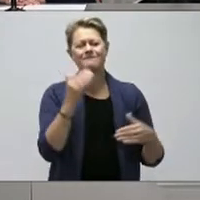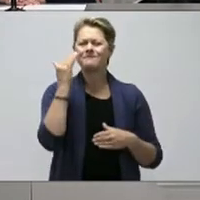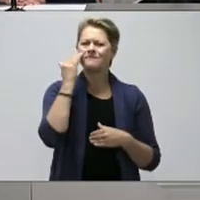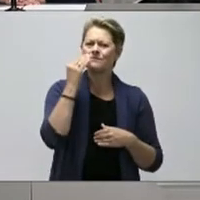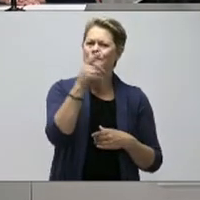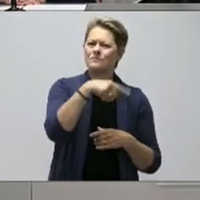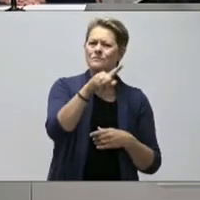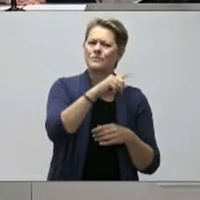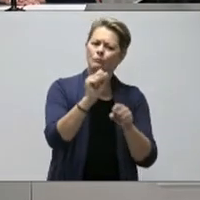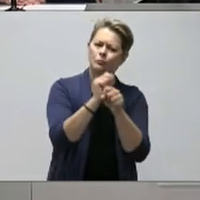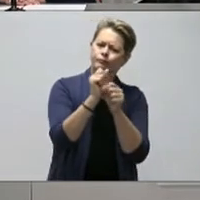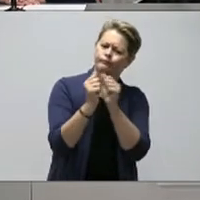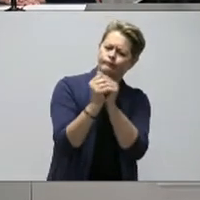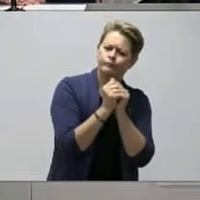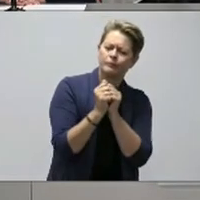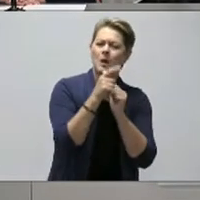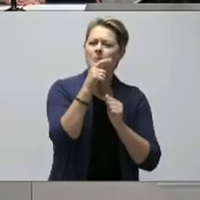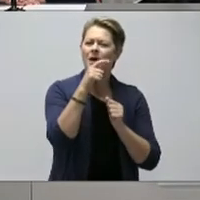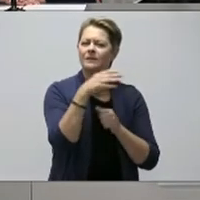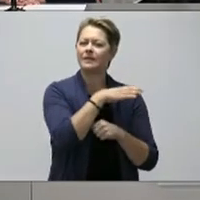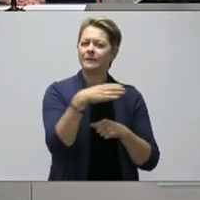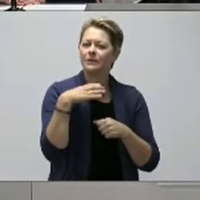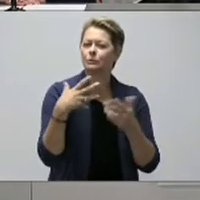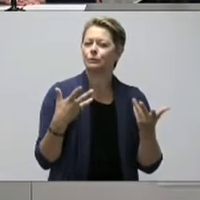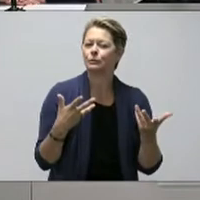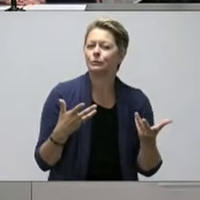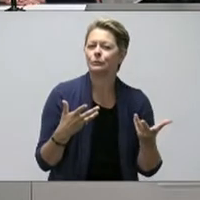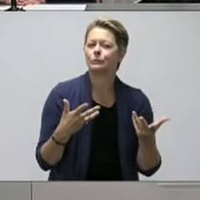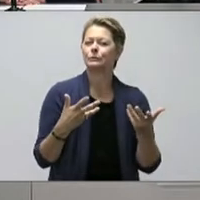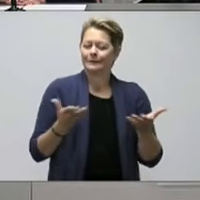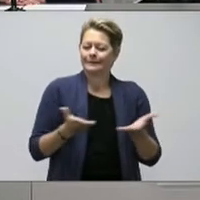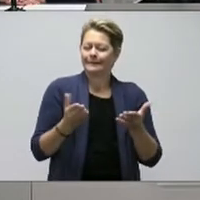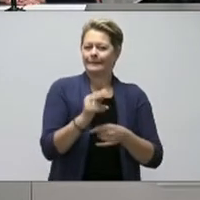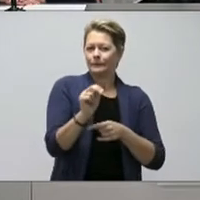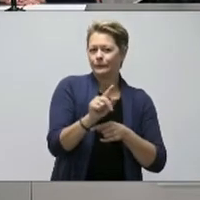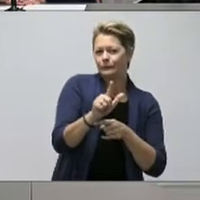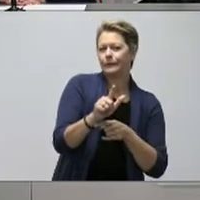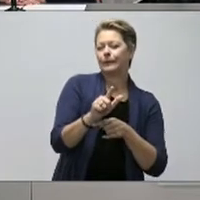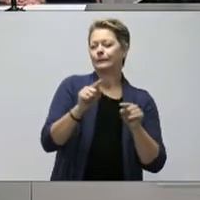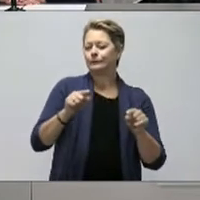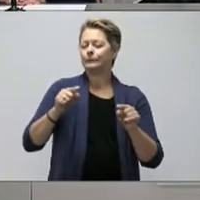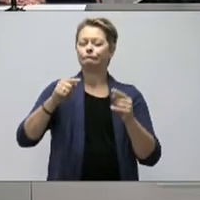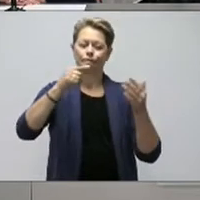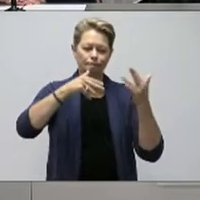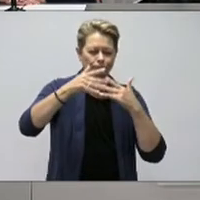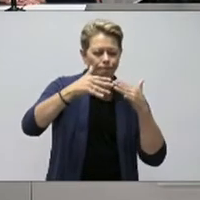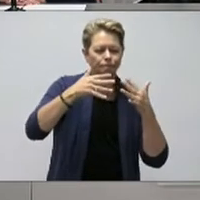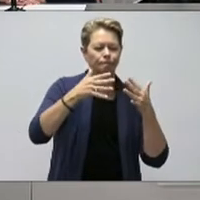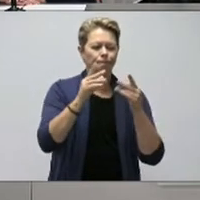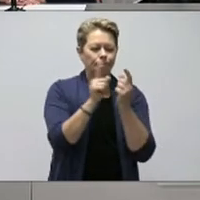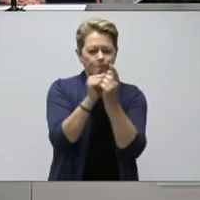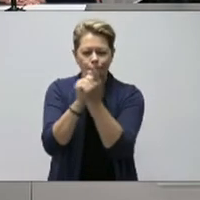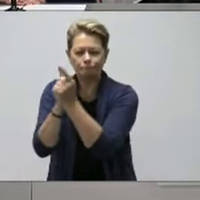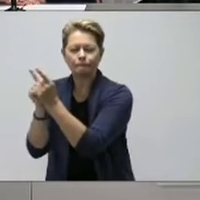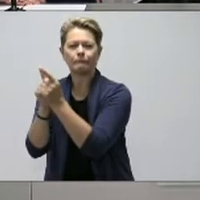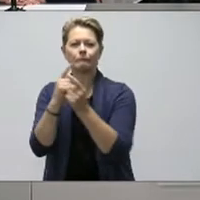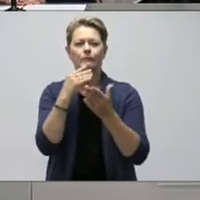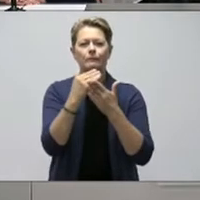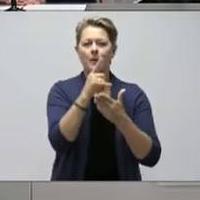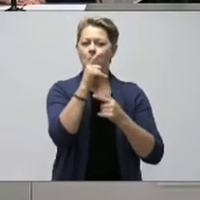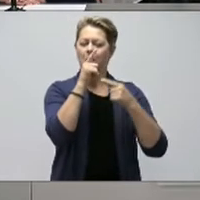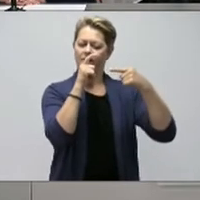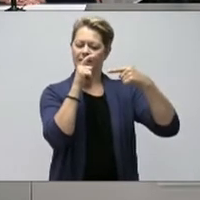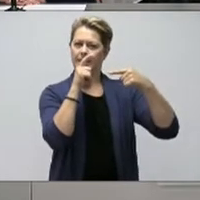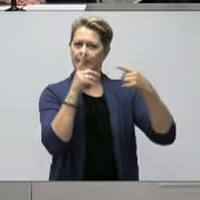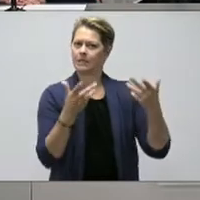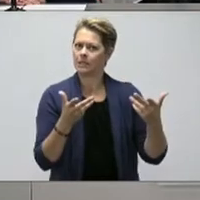worked with privacy commissioners, particularly here in this province, and they've met with others nationwide. Can you talk to us a little bit